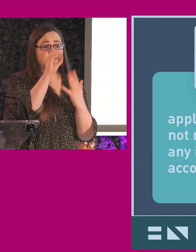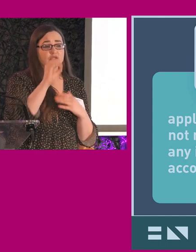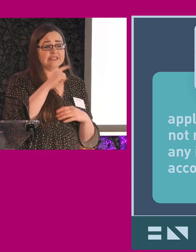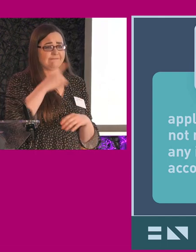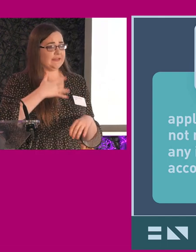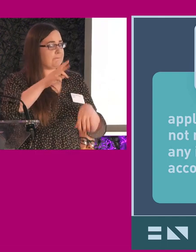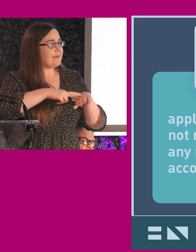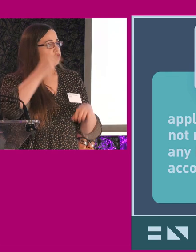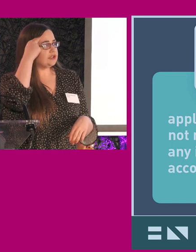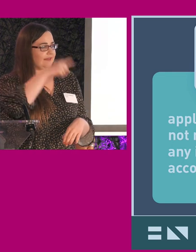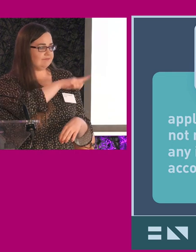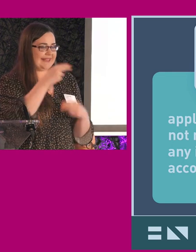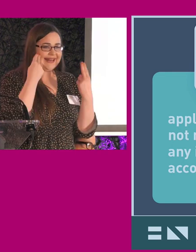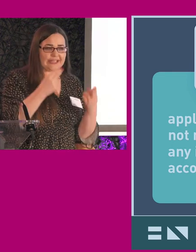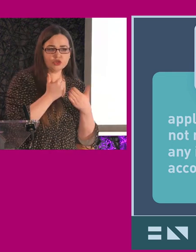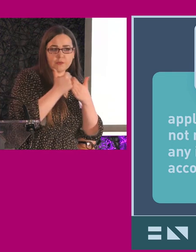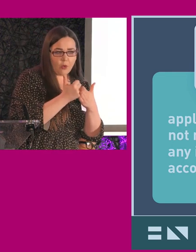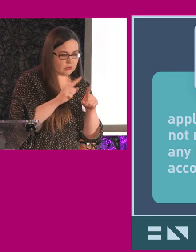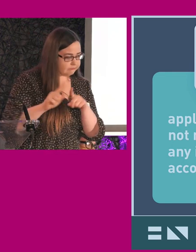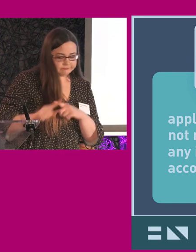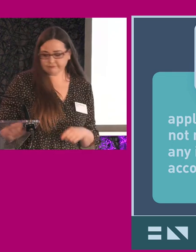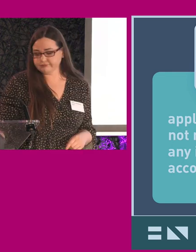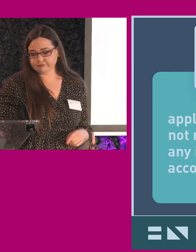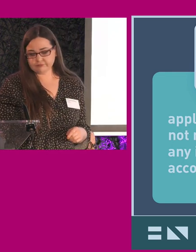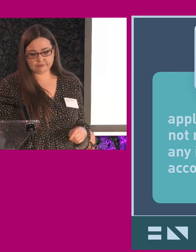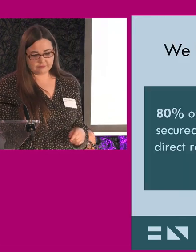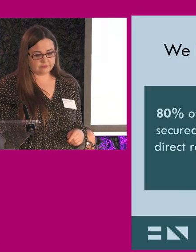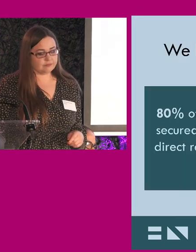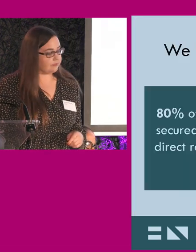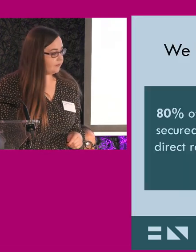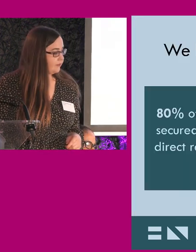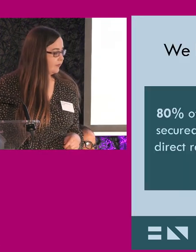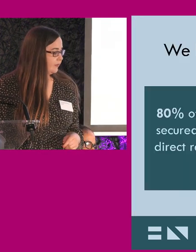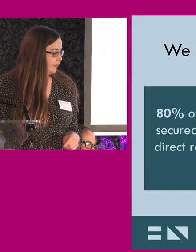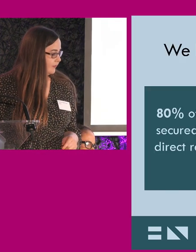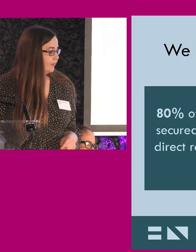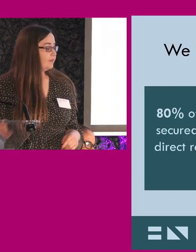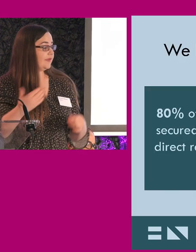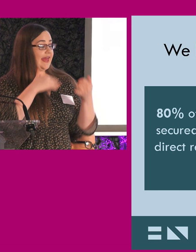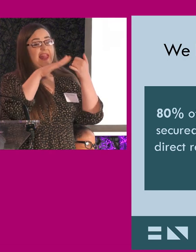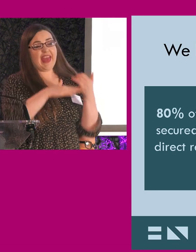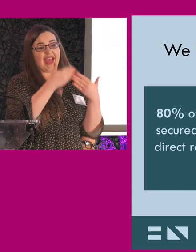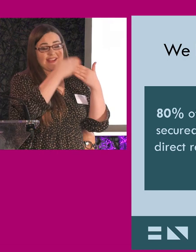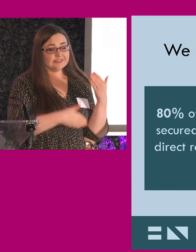work. 87% they said they feel that they better, the employer said they better understand the needs of the disabled staff.